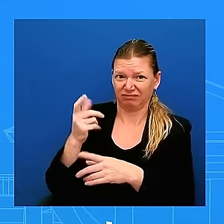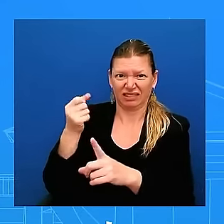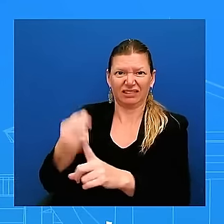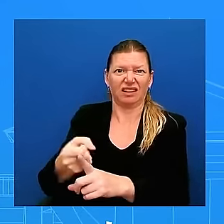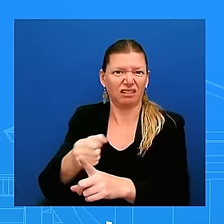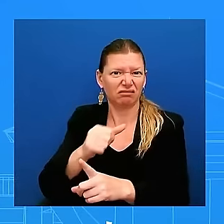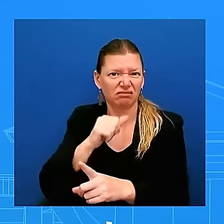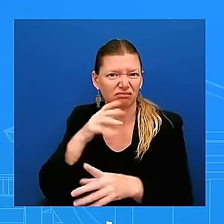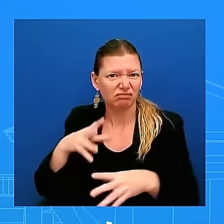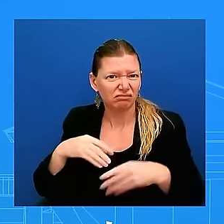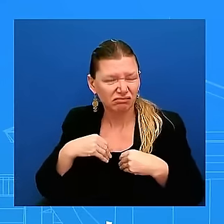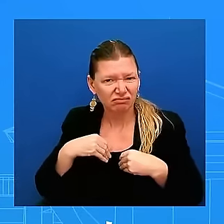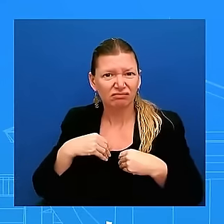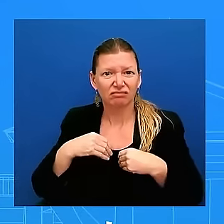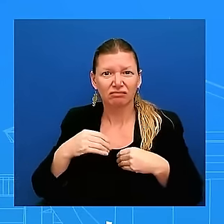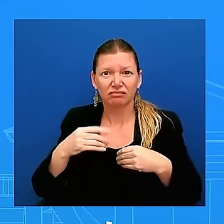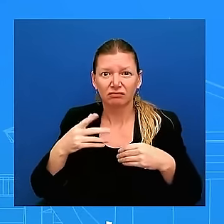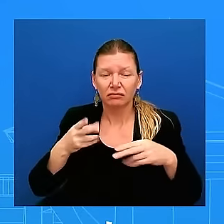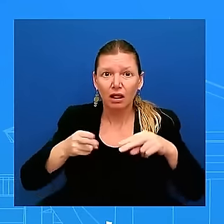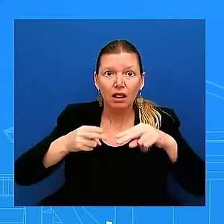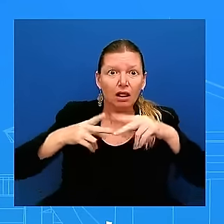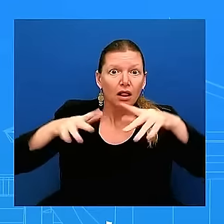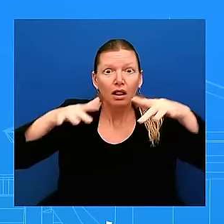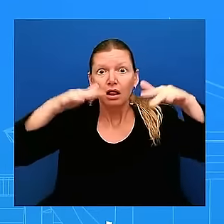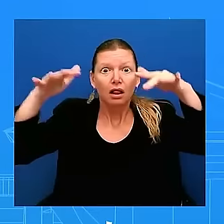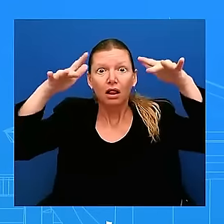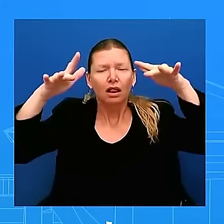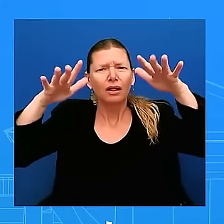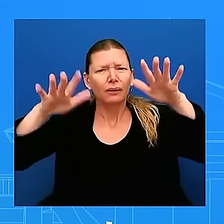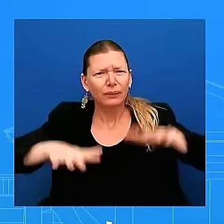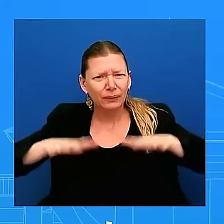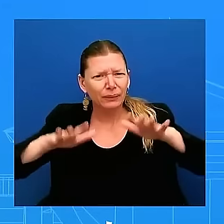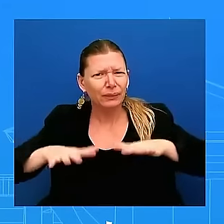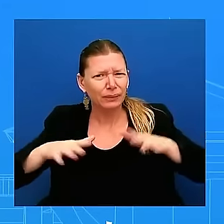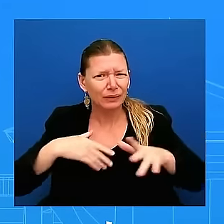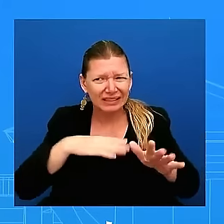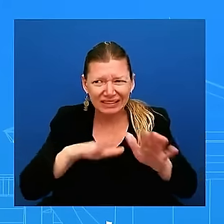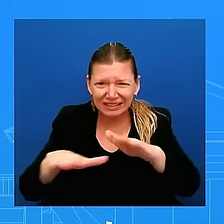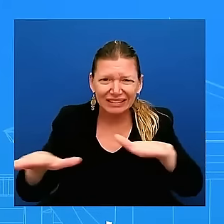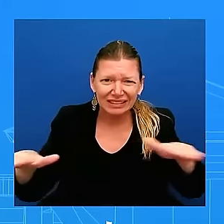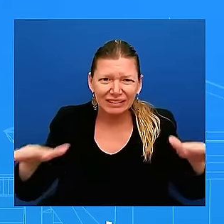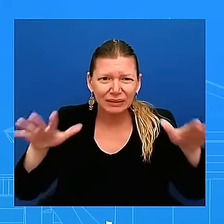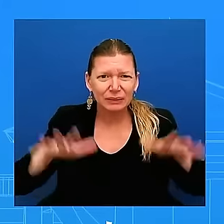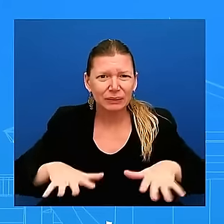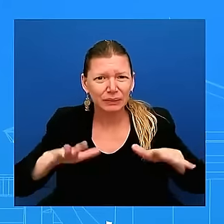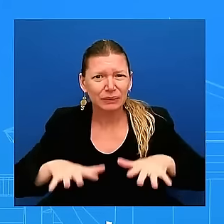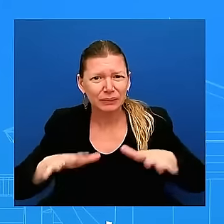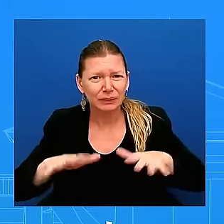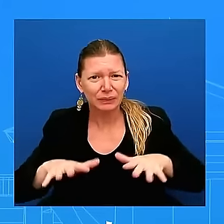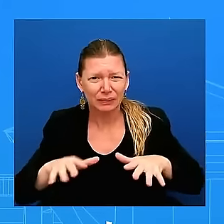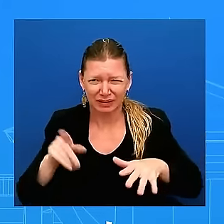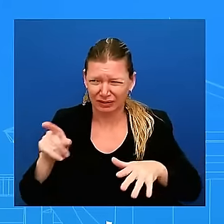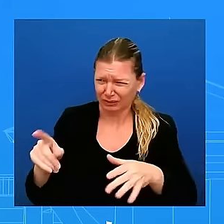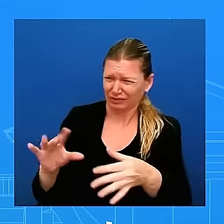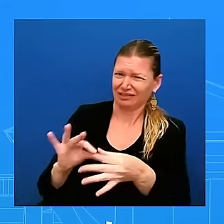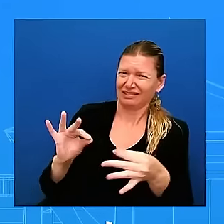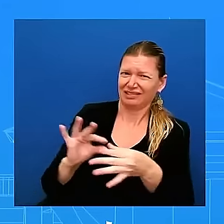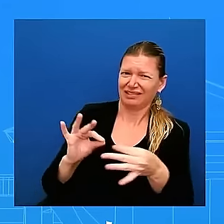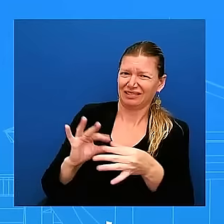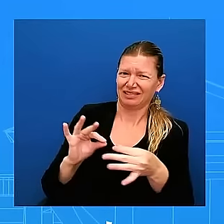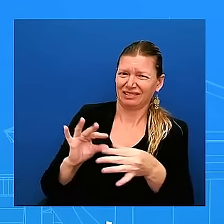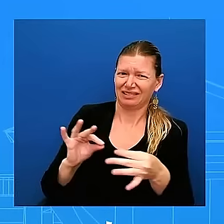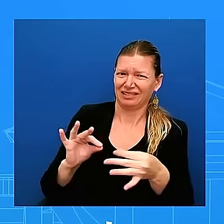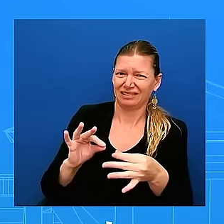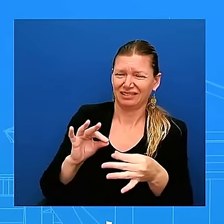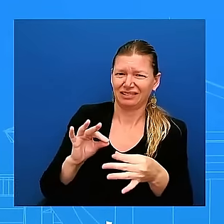and now for you to make that kind of comment in your